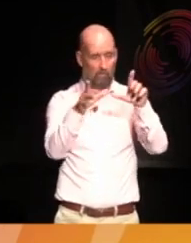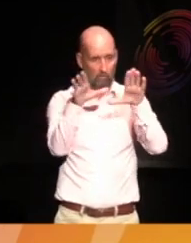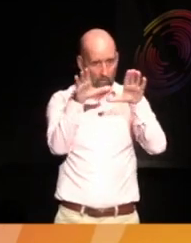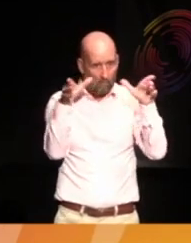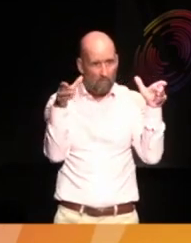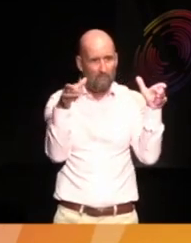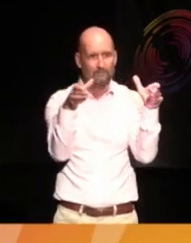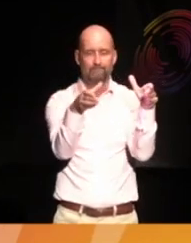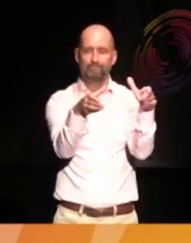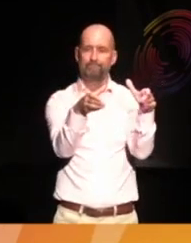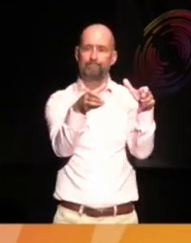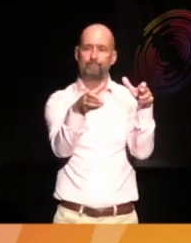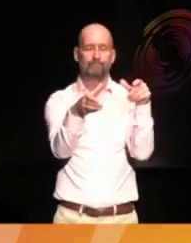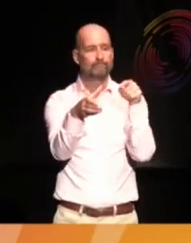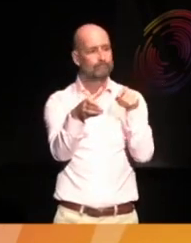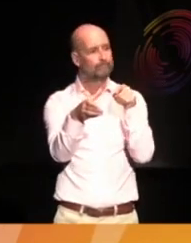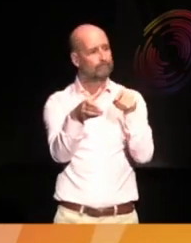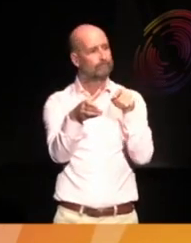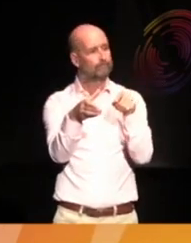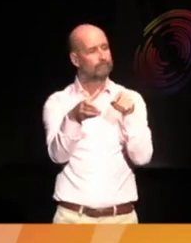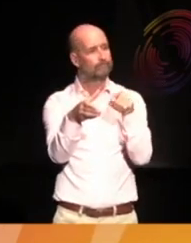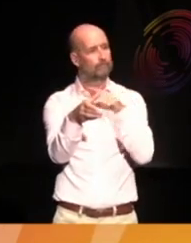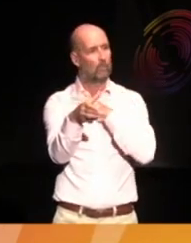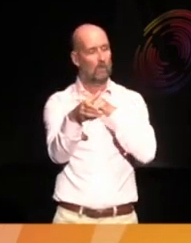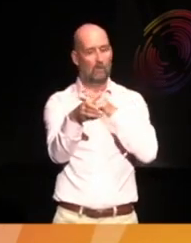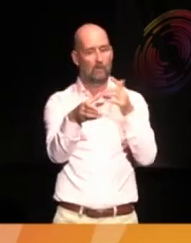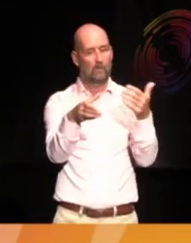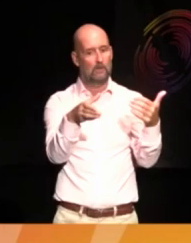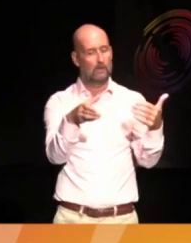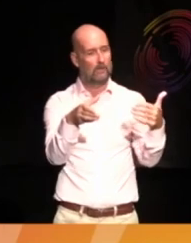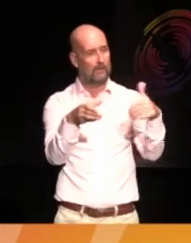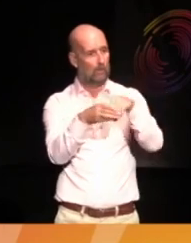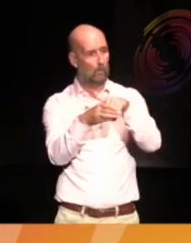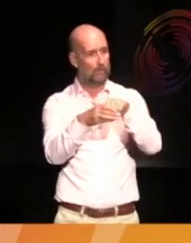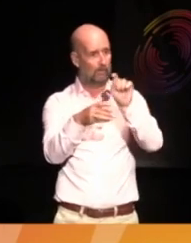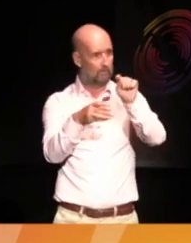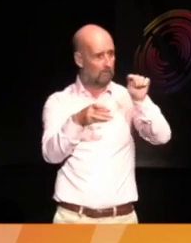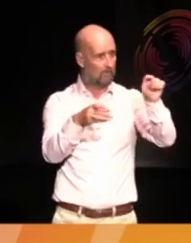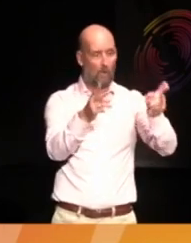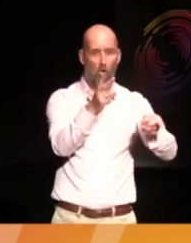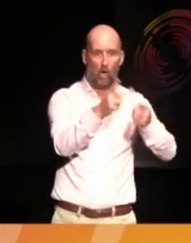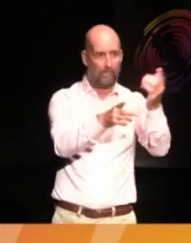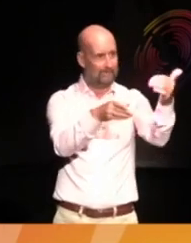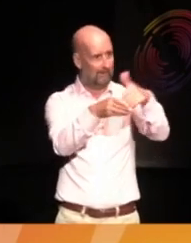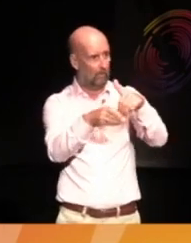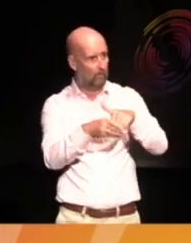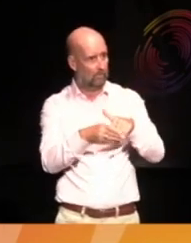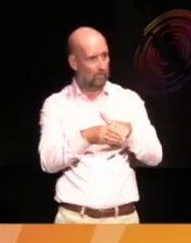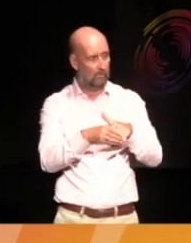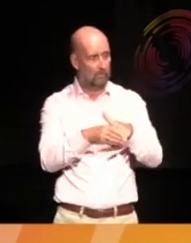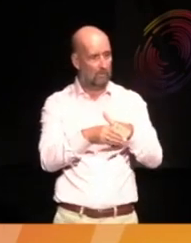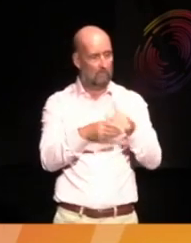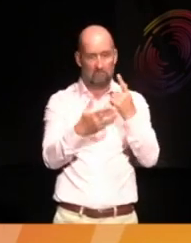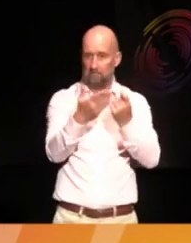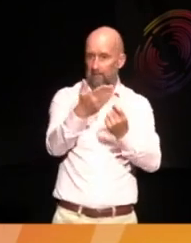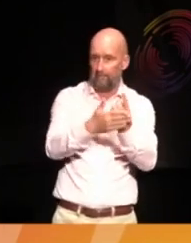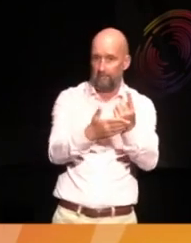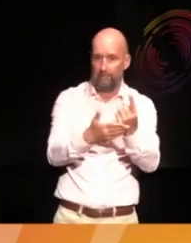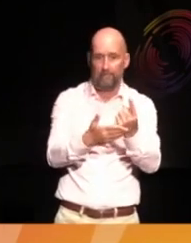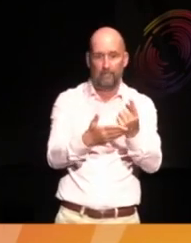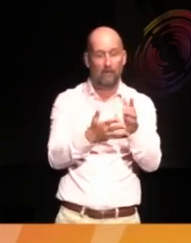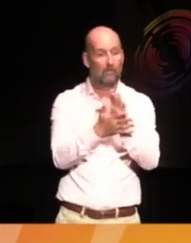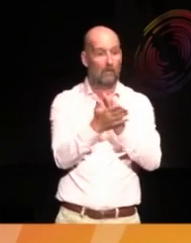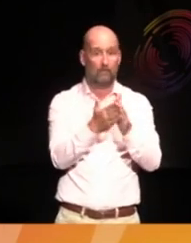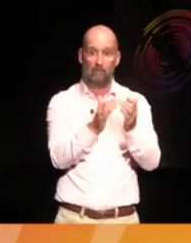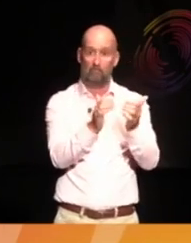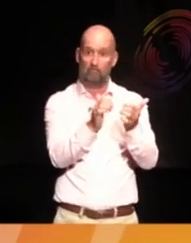by default then includes de-centering others, which could be colleagues,